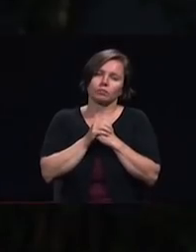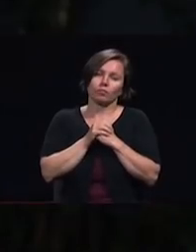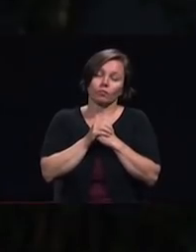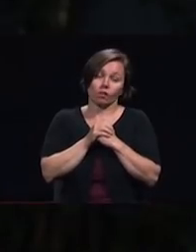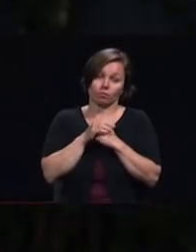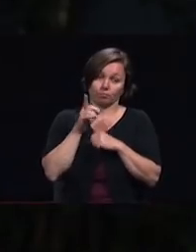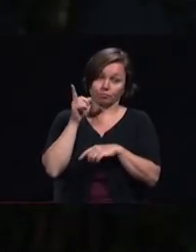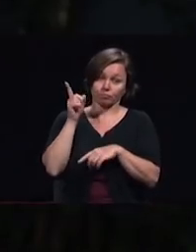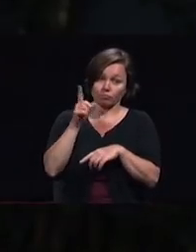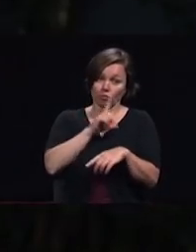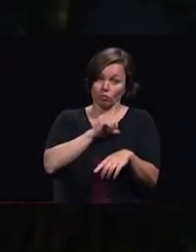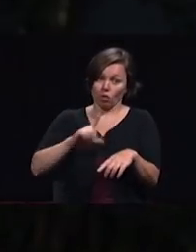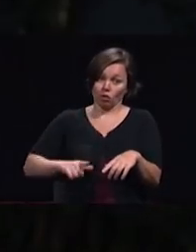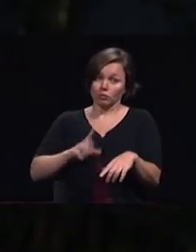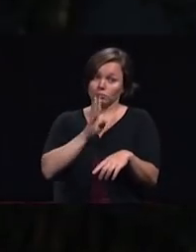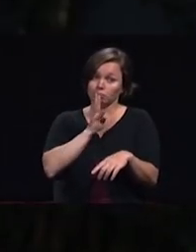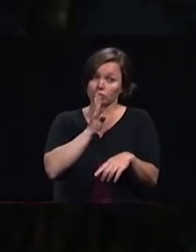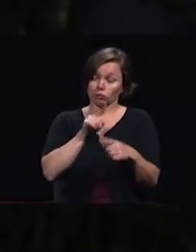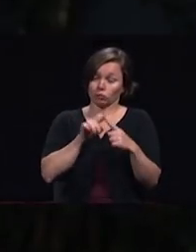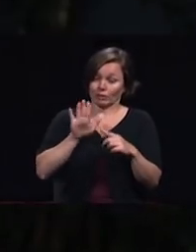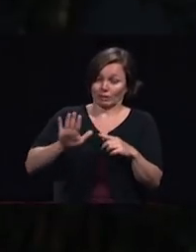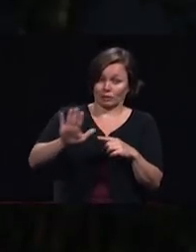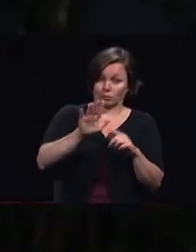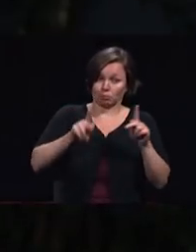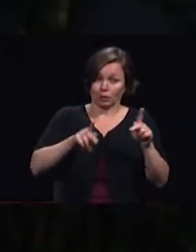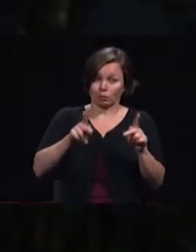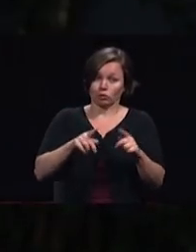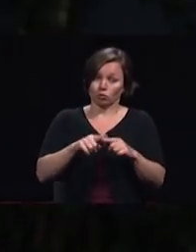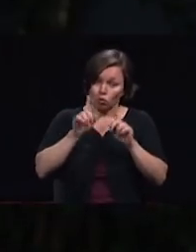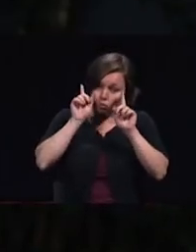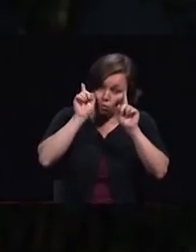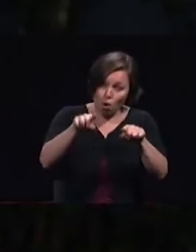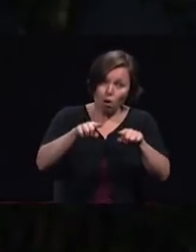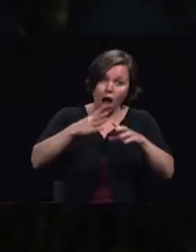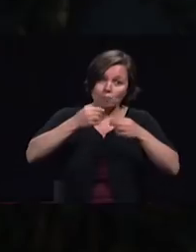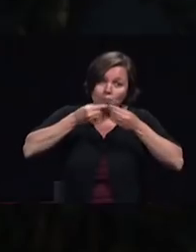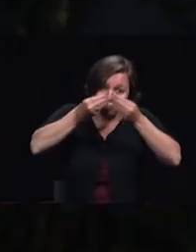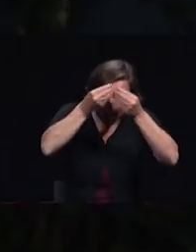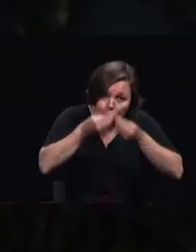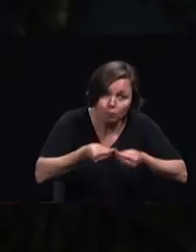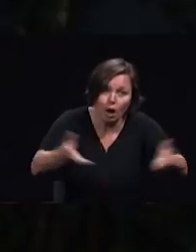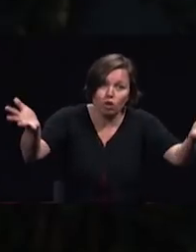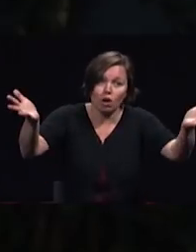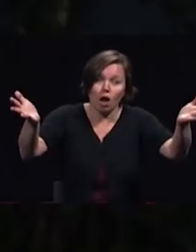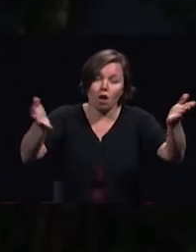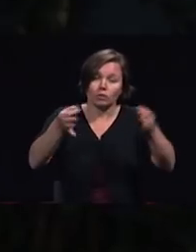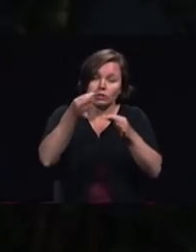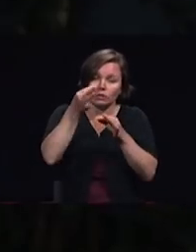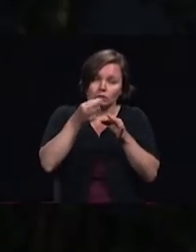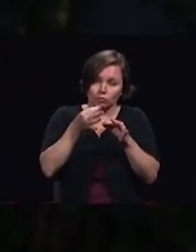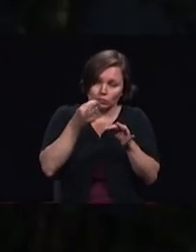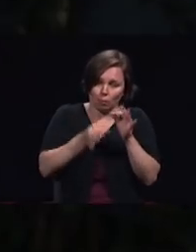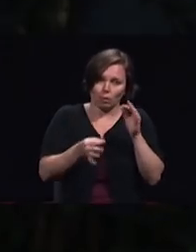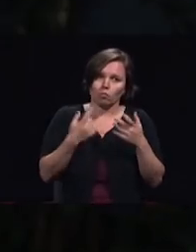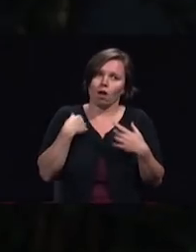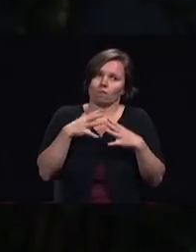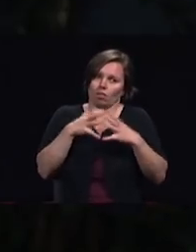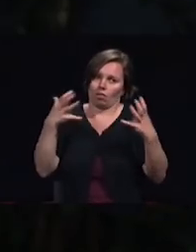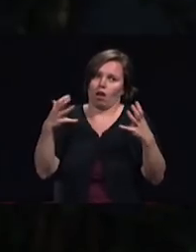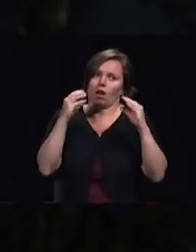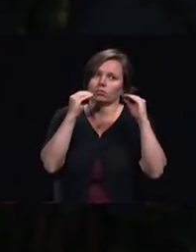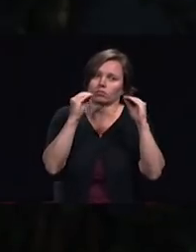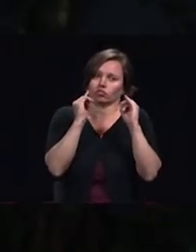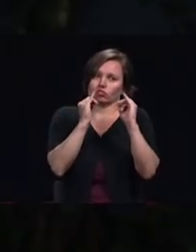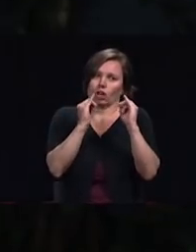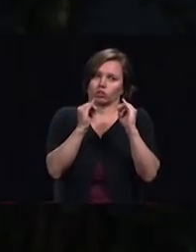saying gain an entrance into the cities and proclaim the truth in simplicity and in faith we shall gain much instruction for our work